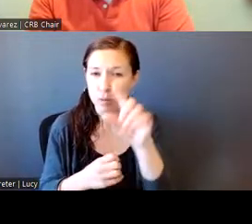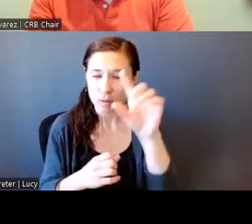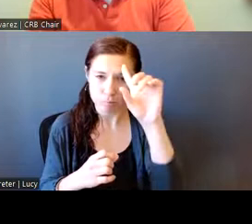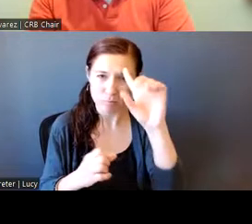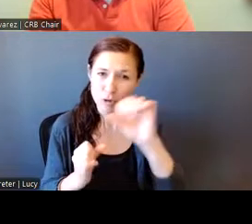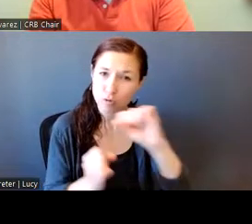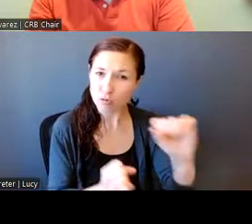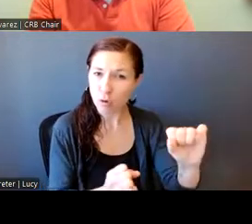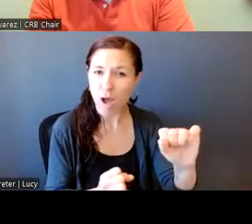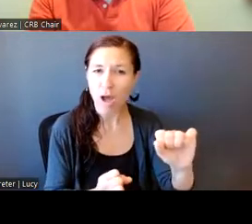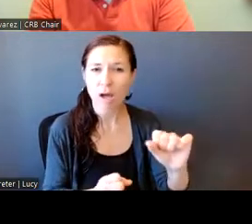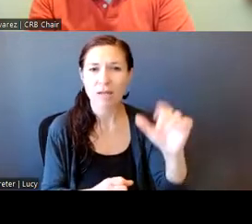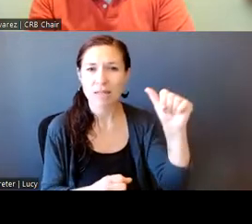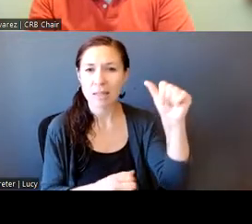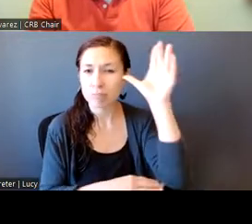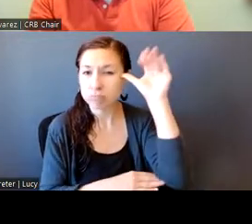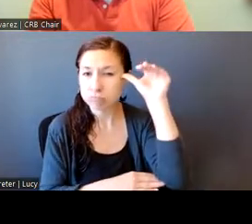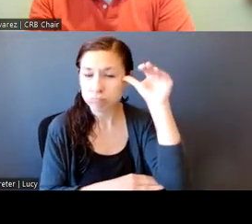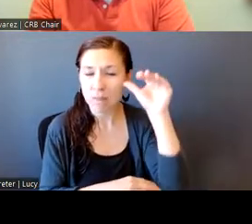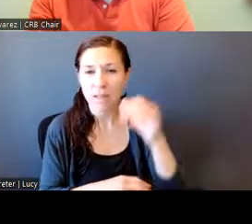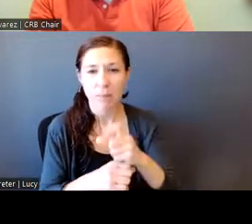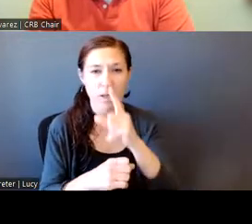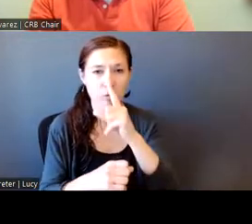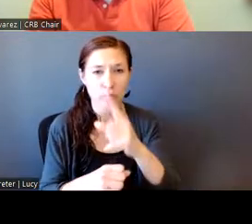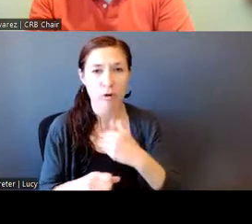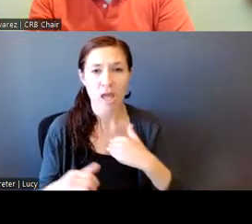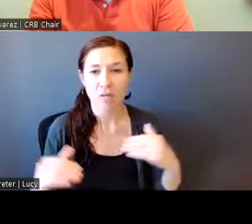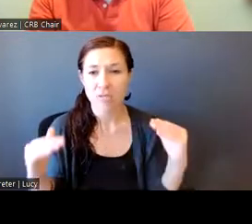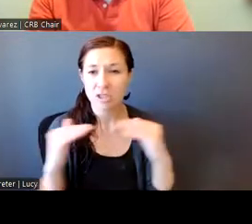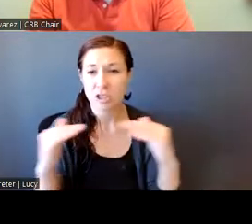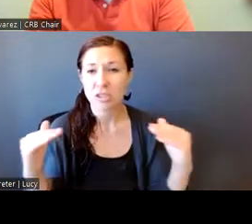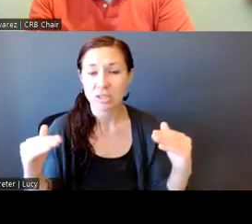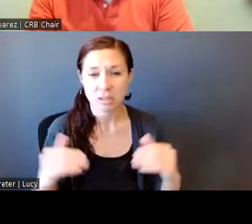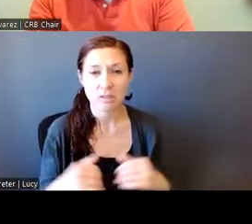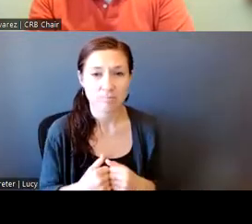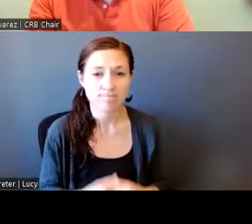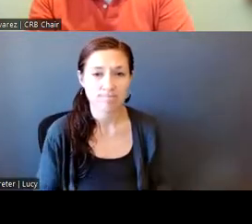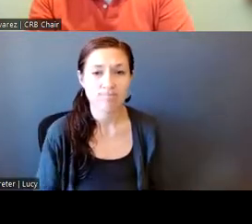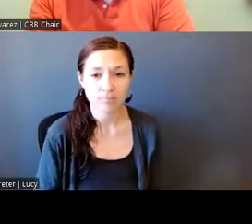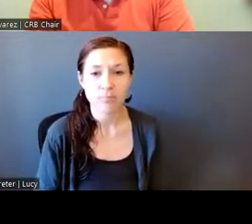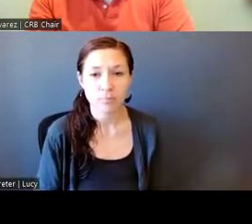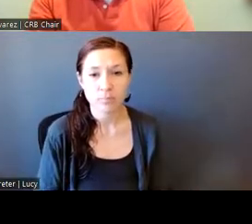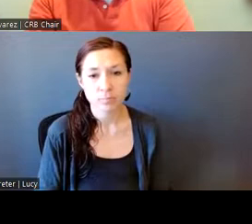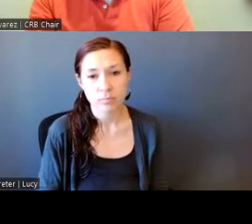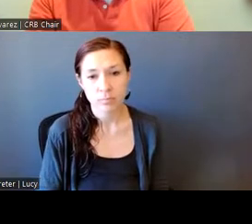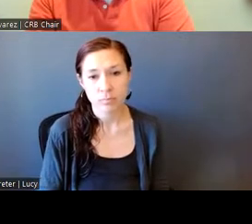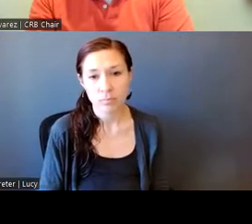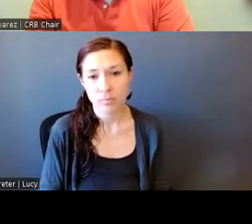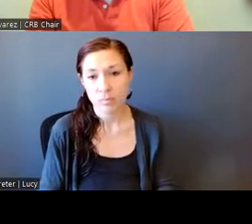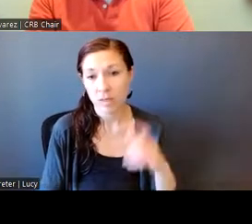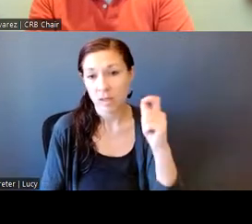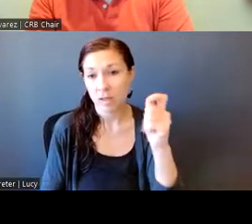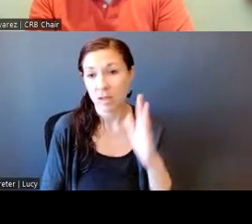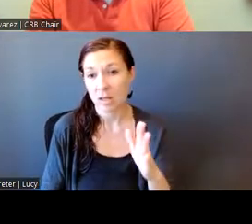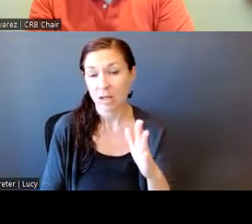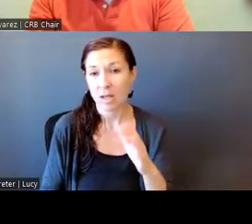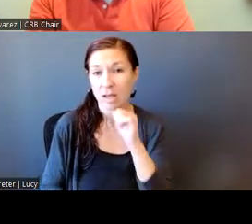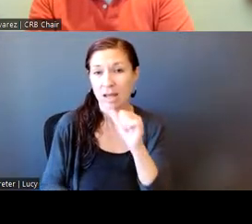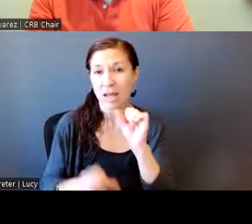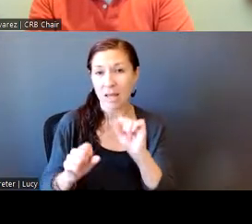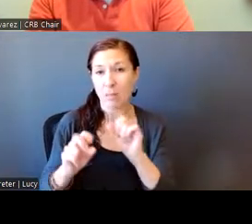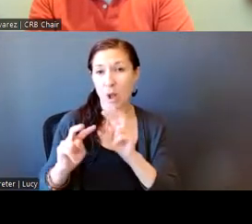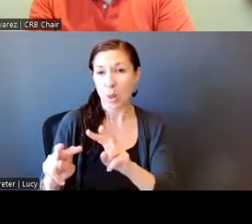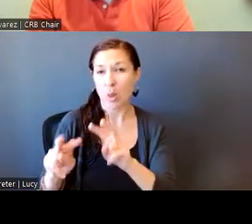justice and a police department we deserve. Thank you. I to remind you that we can't look at individual cases.